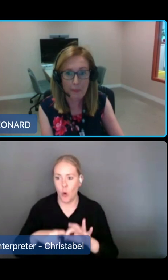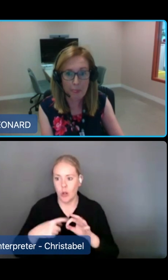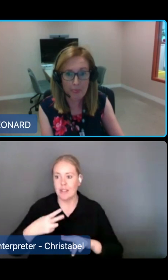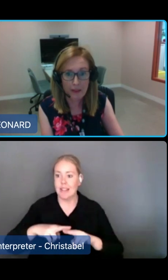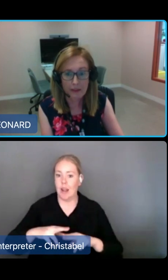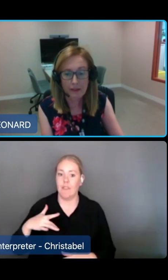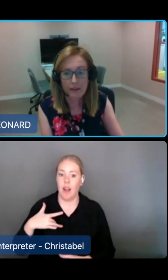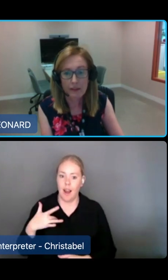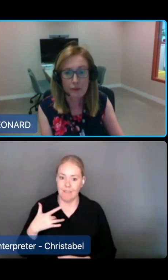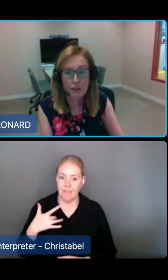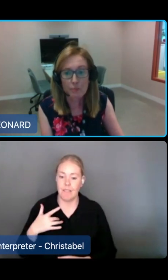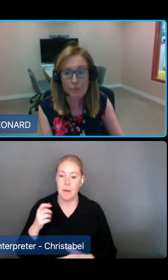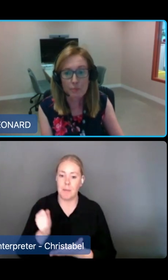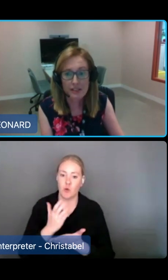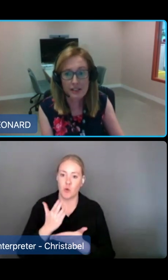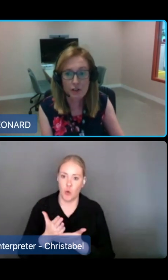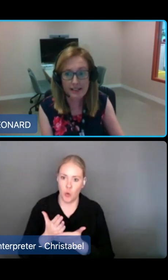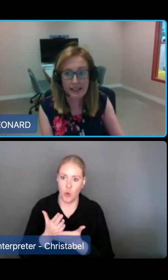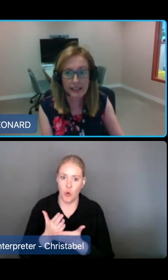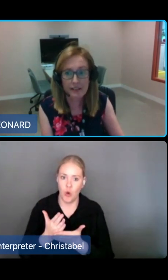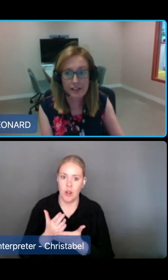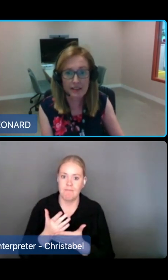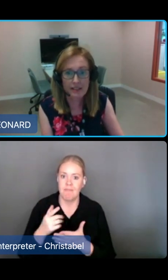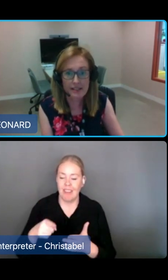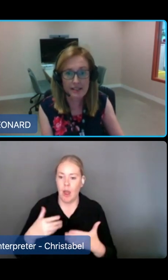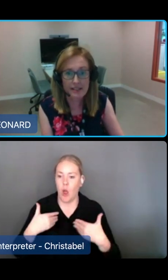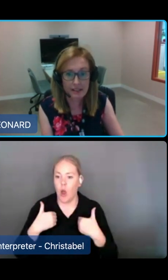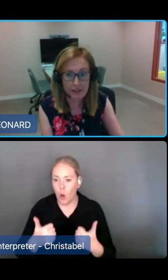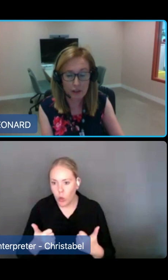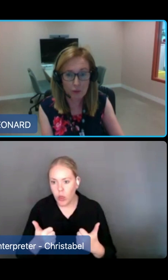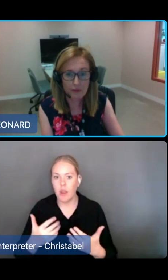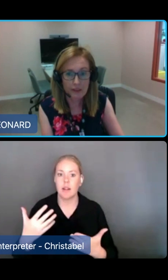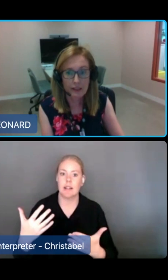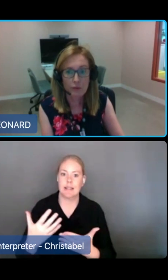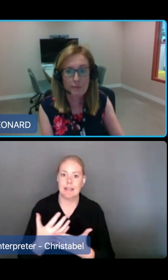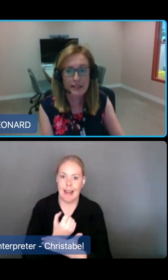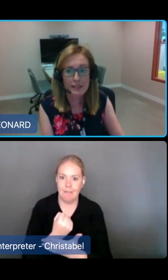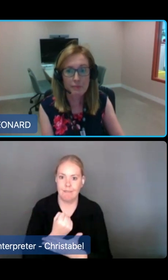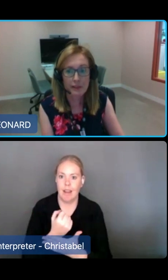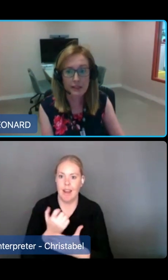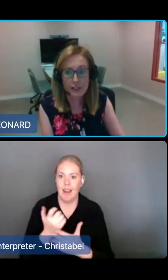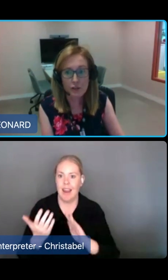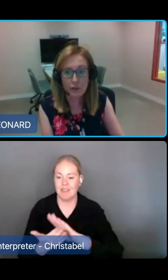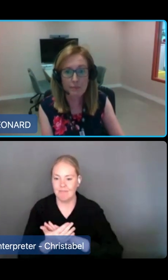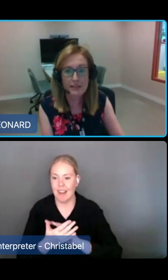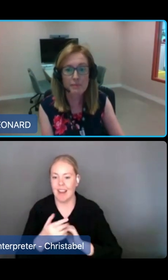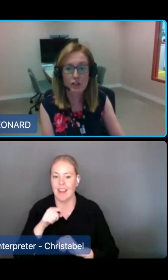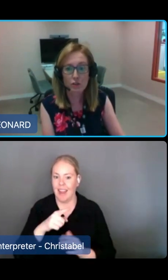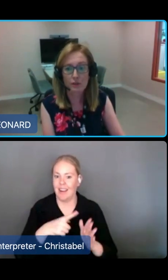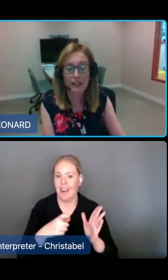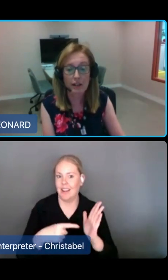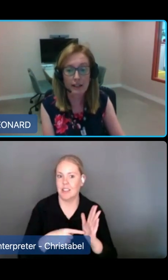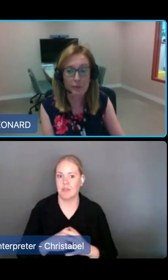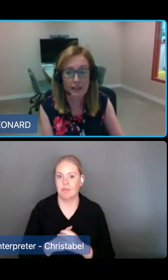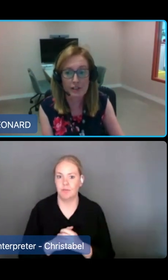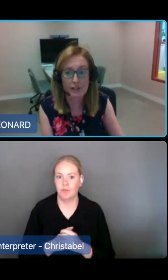people. Through the process of translating the strengthened standards into law, we've made some additional amendments to make